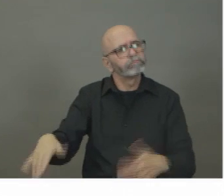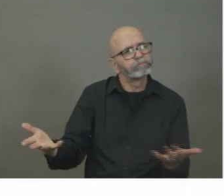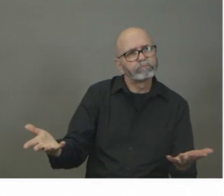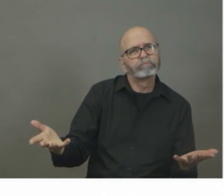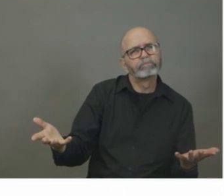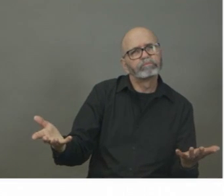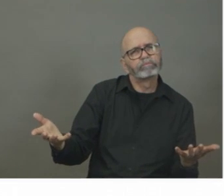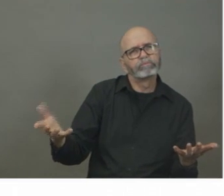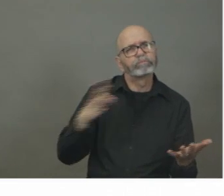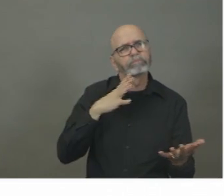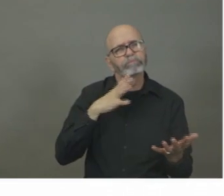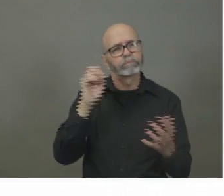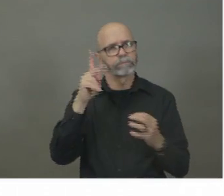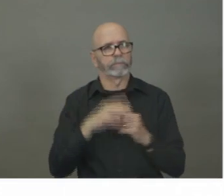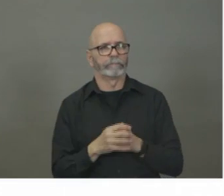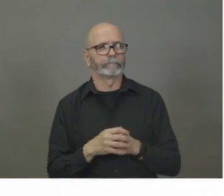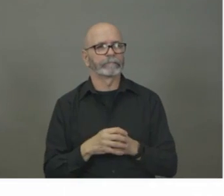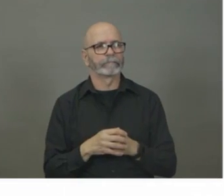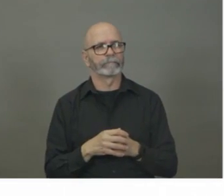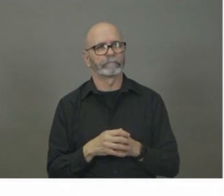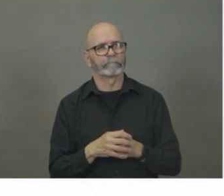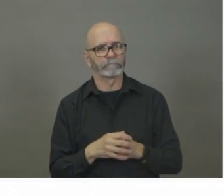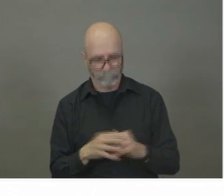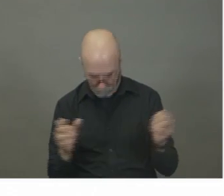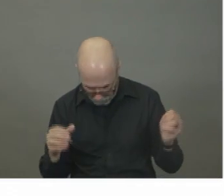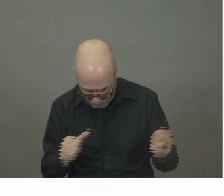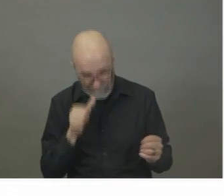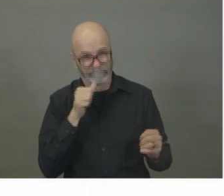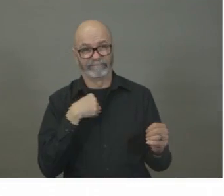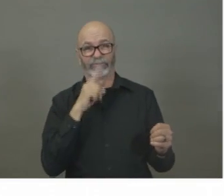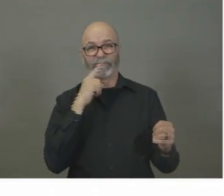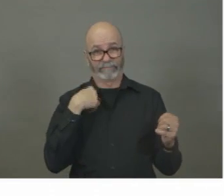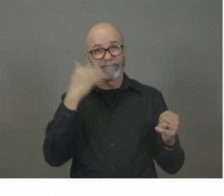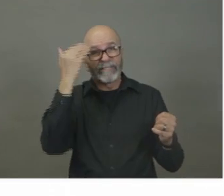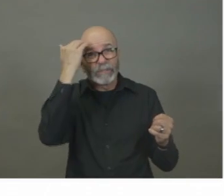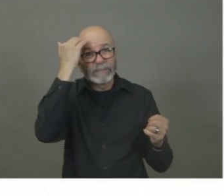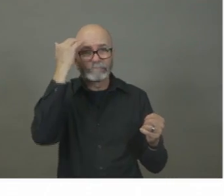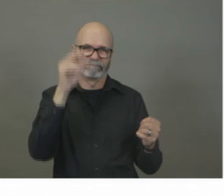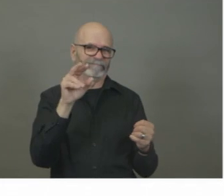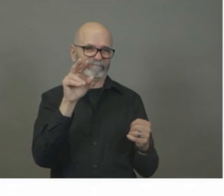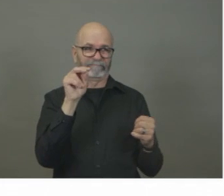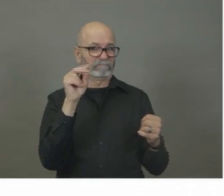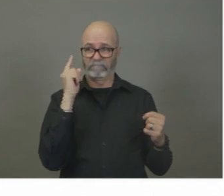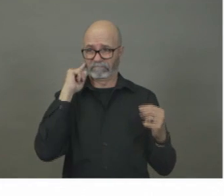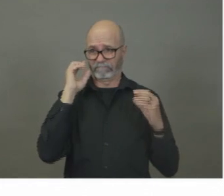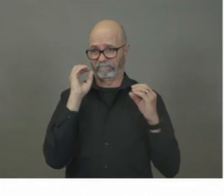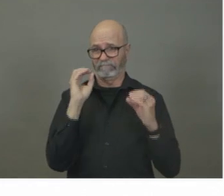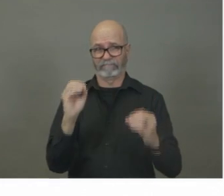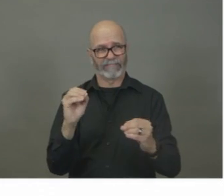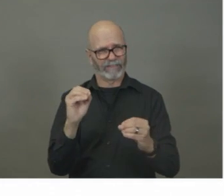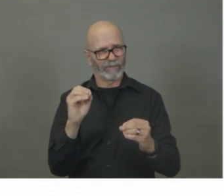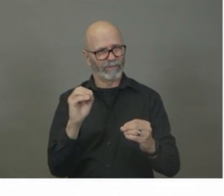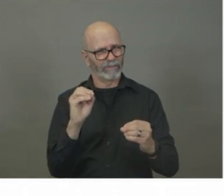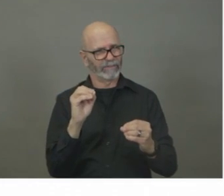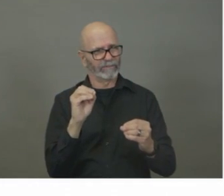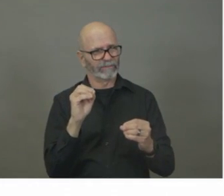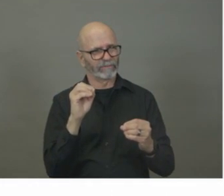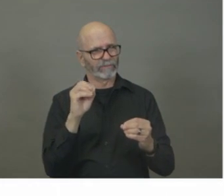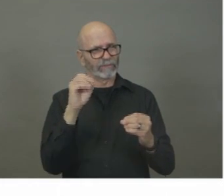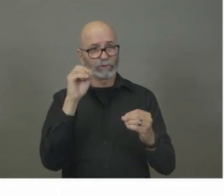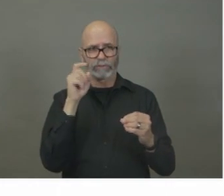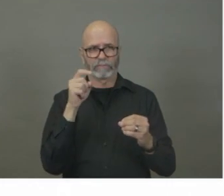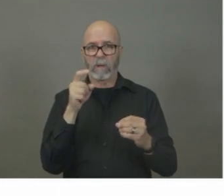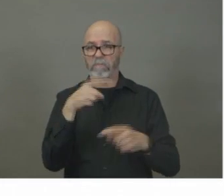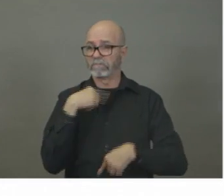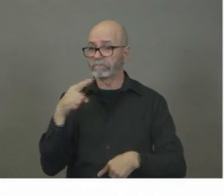we need to do around that. But I'm not aware of a directive to any group that's saying you should not travel. I think a lot